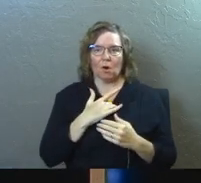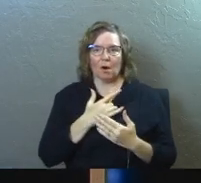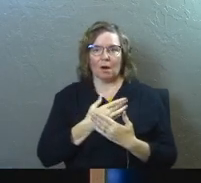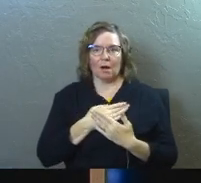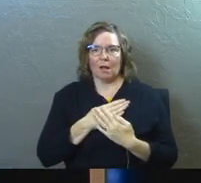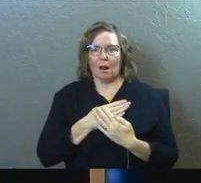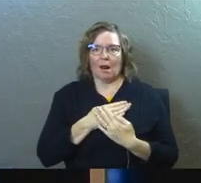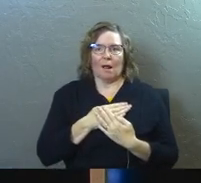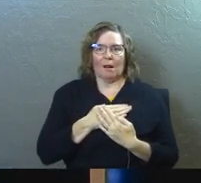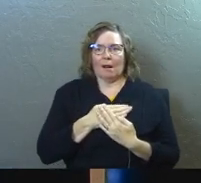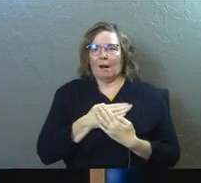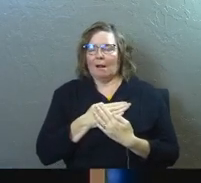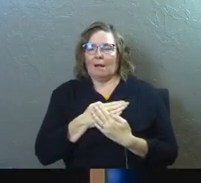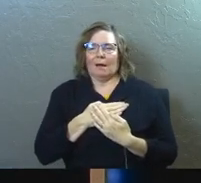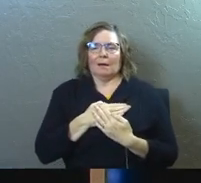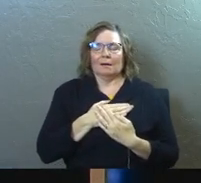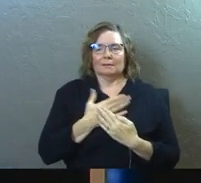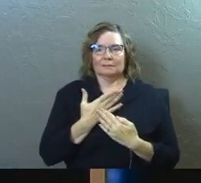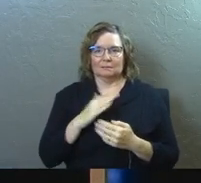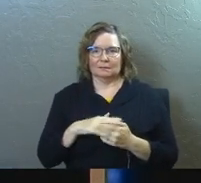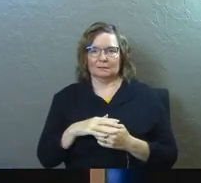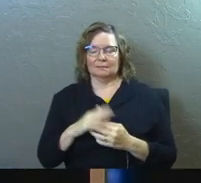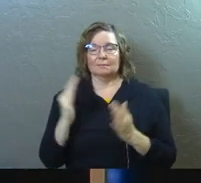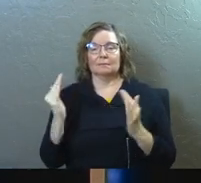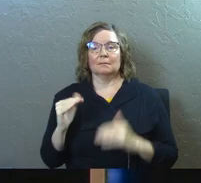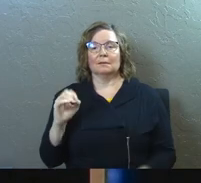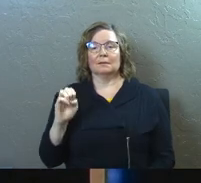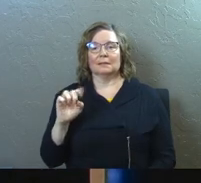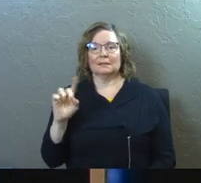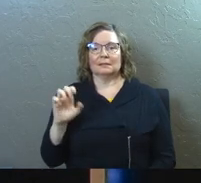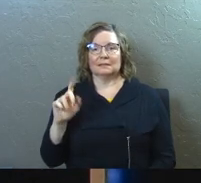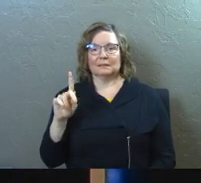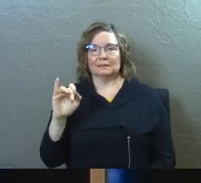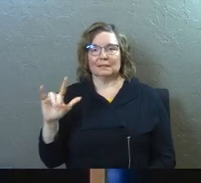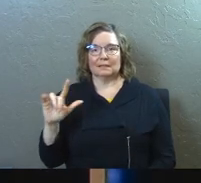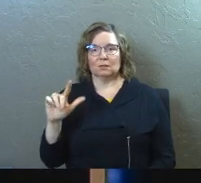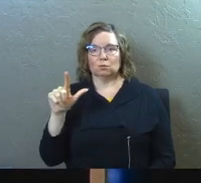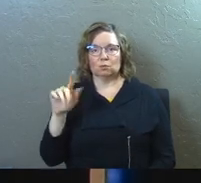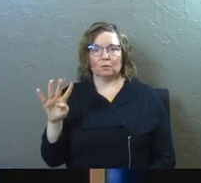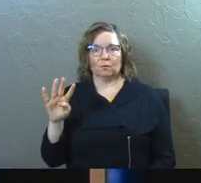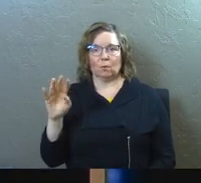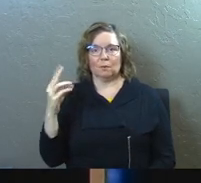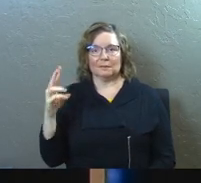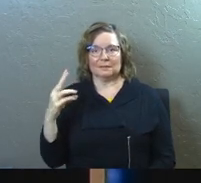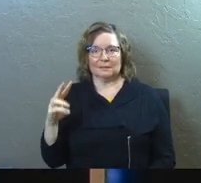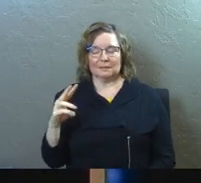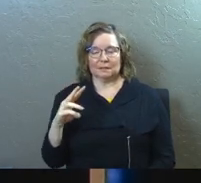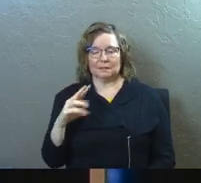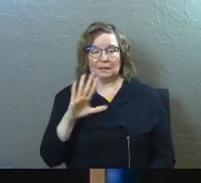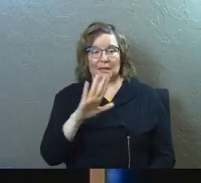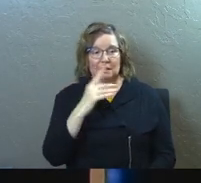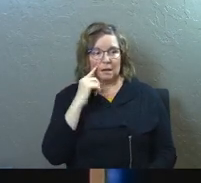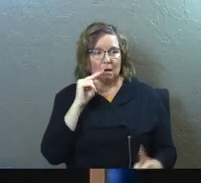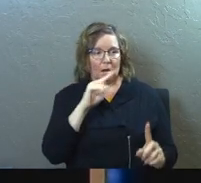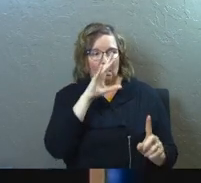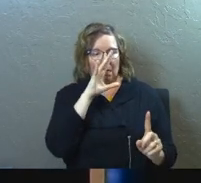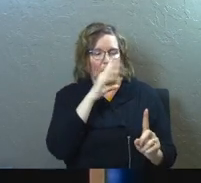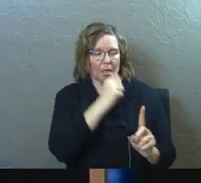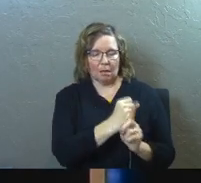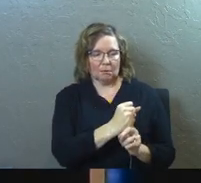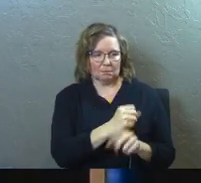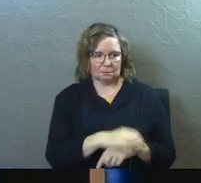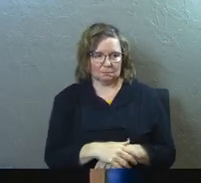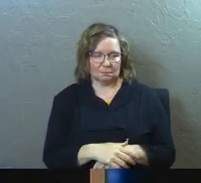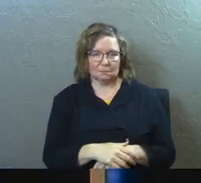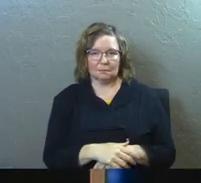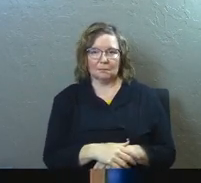aflutter. Ezekiel 24, 16. Ezekiel's wife was the delight of his eyes. In Song of Songs 8, it says that love is as